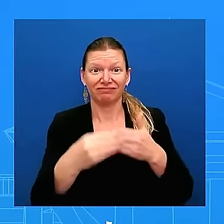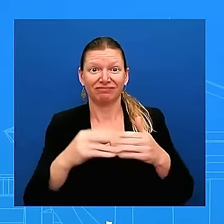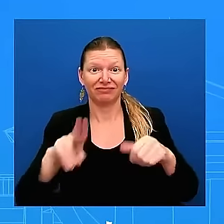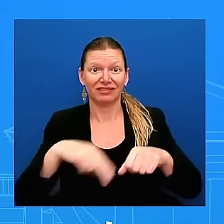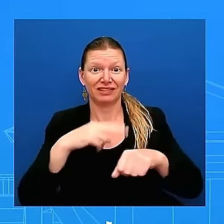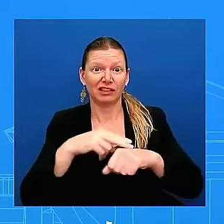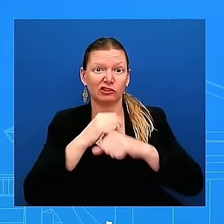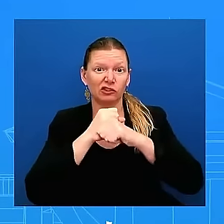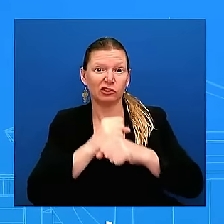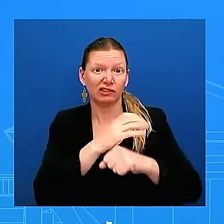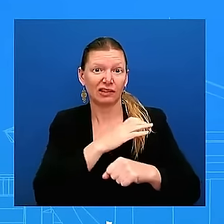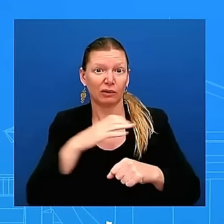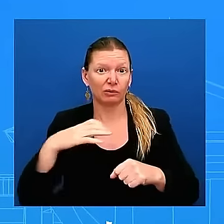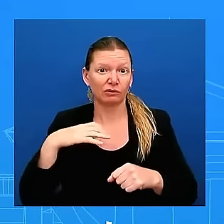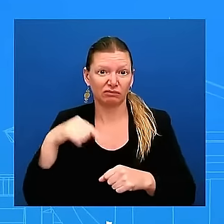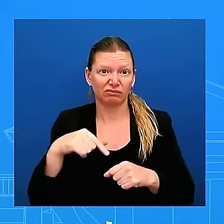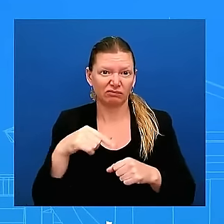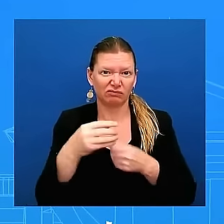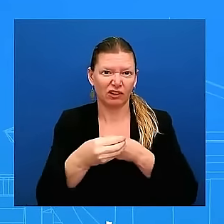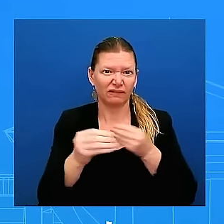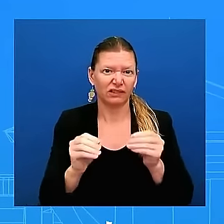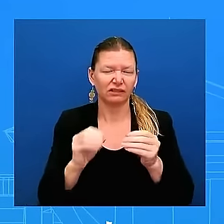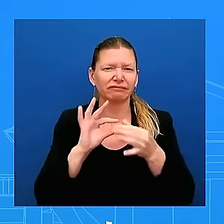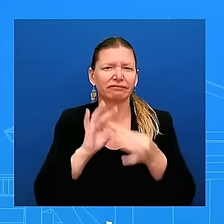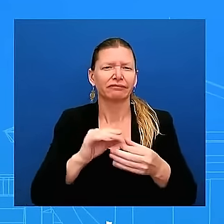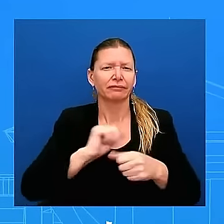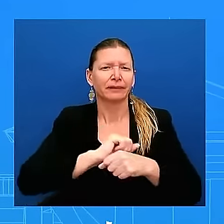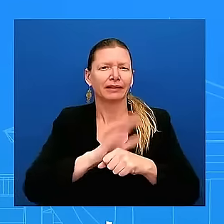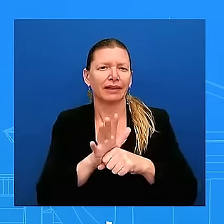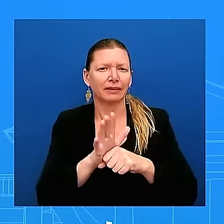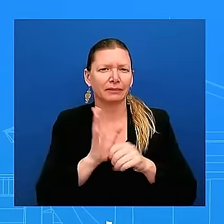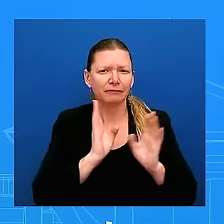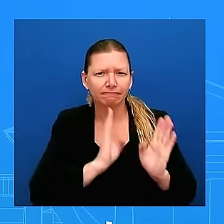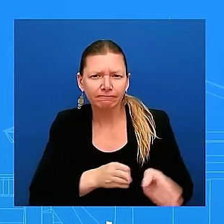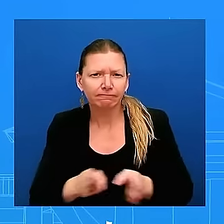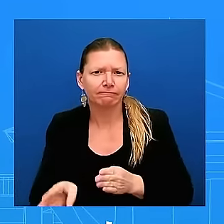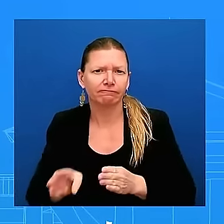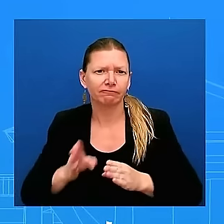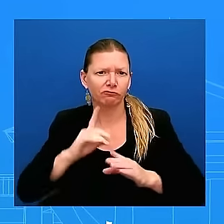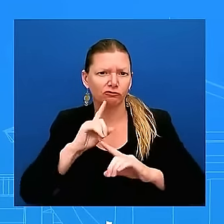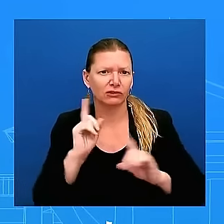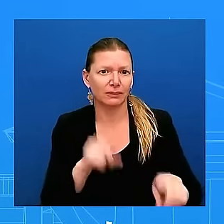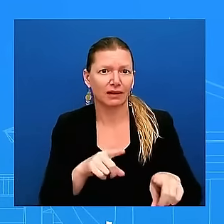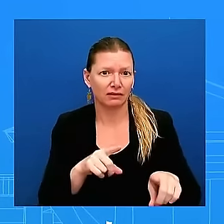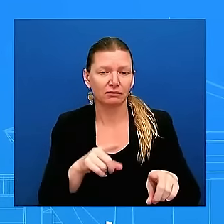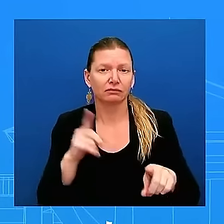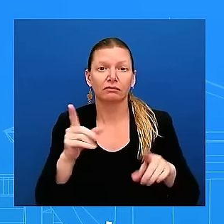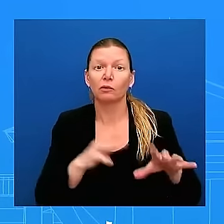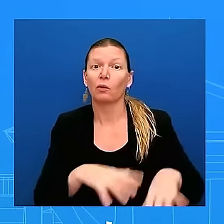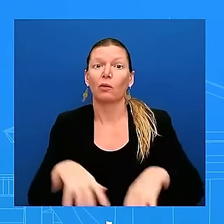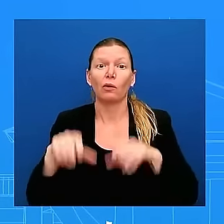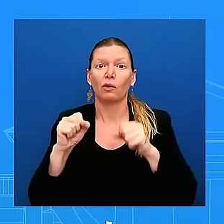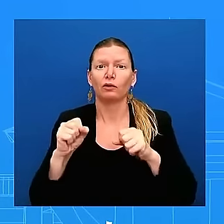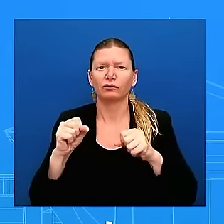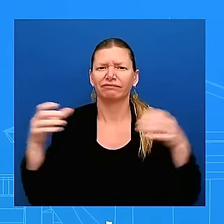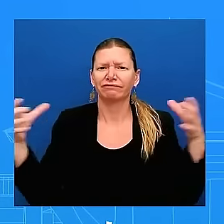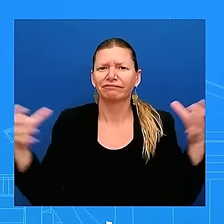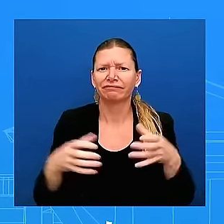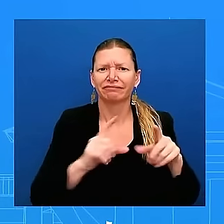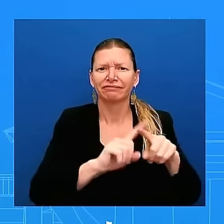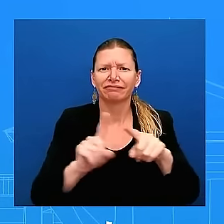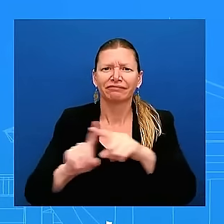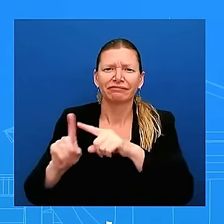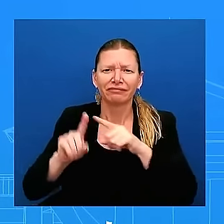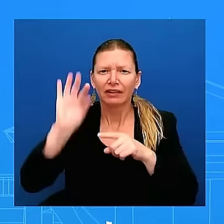preparedness and response hosted a convening of federal agencies global and domestic public health partners advocacy